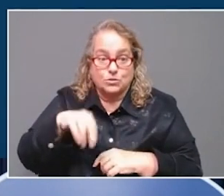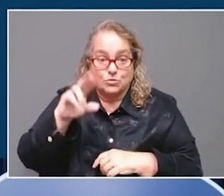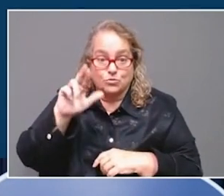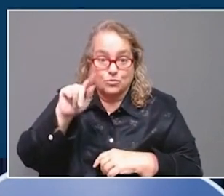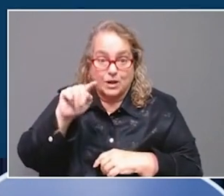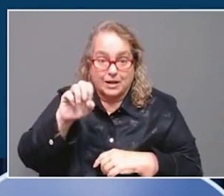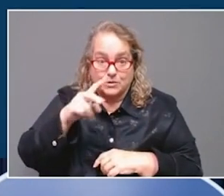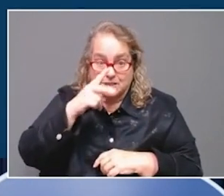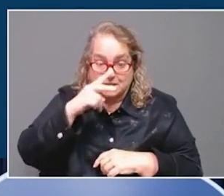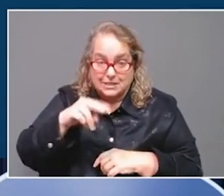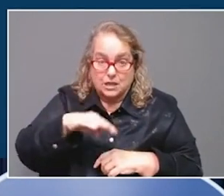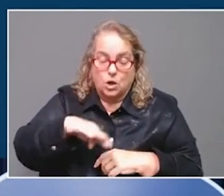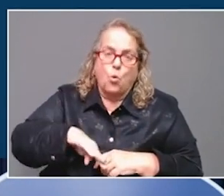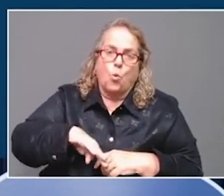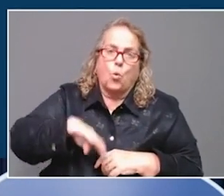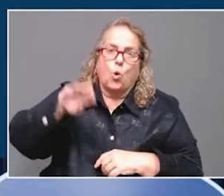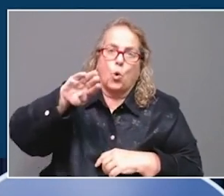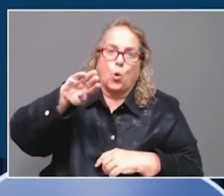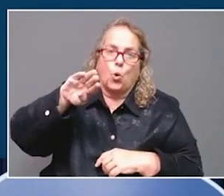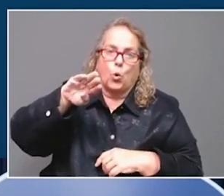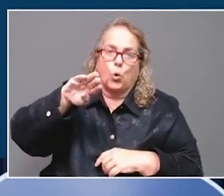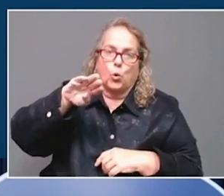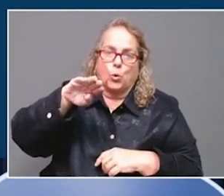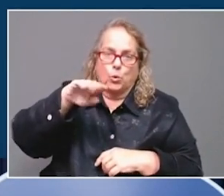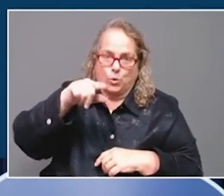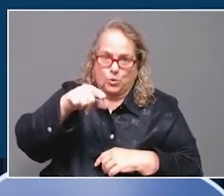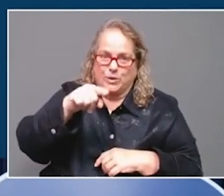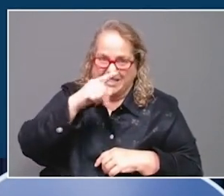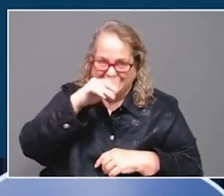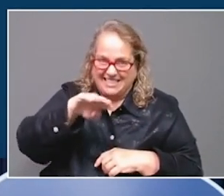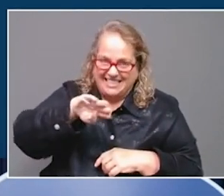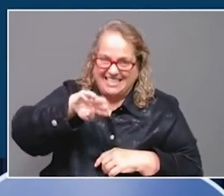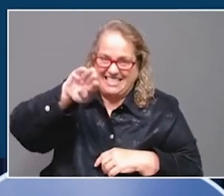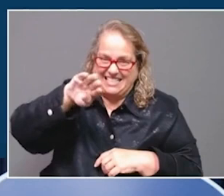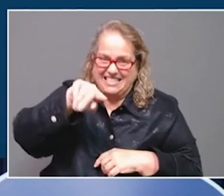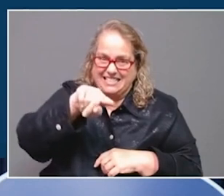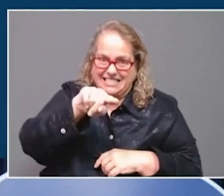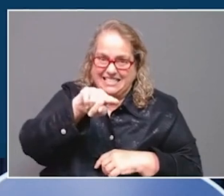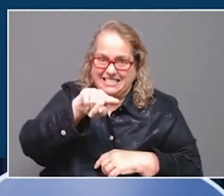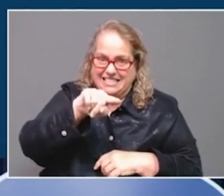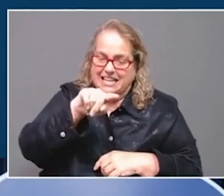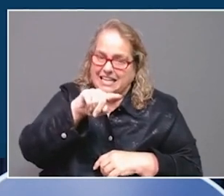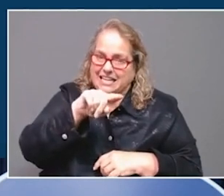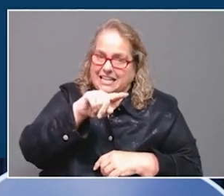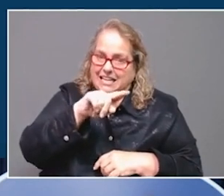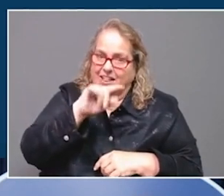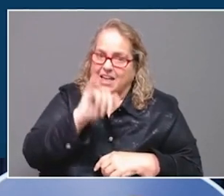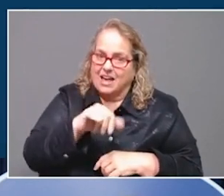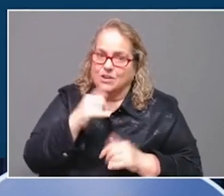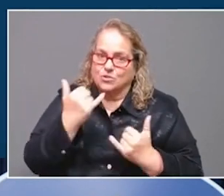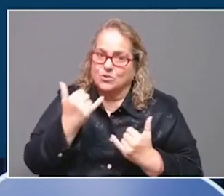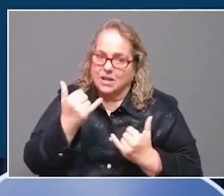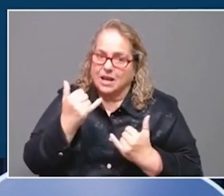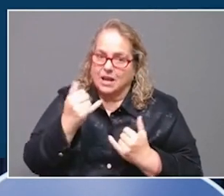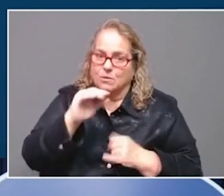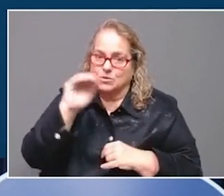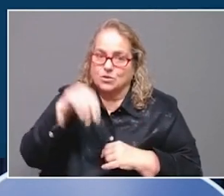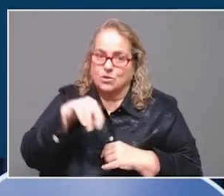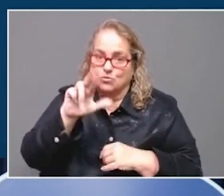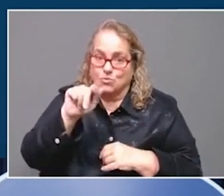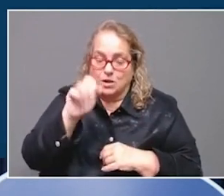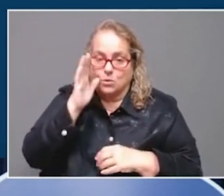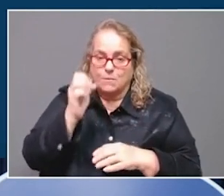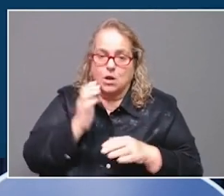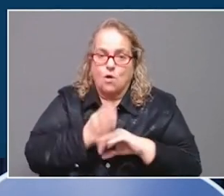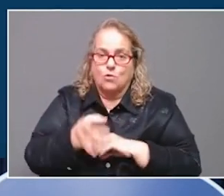the governor said while last week's numbers are likely incomplete due to the Thanksgiving holiday, the state's positivity rate is now at its highest level